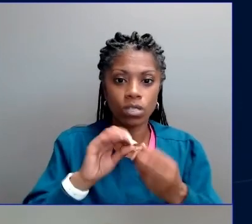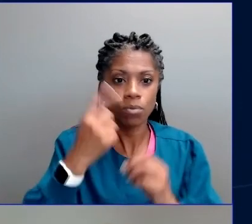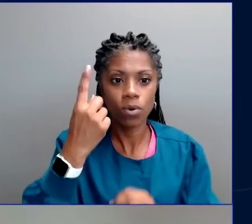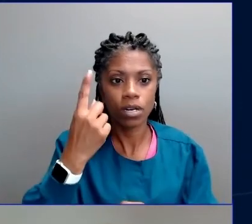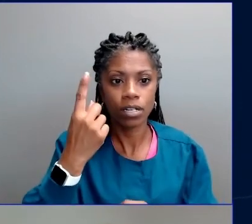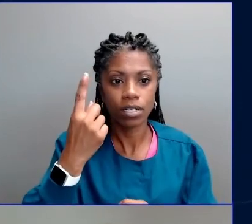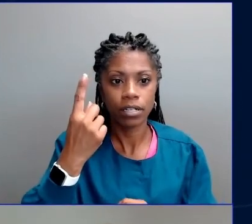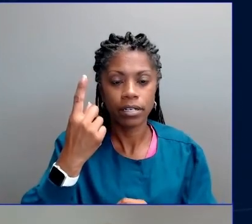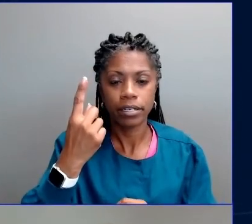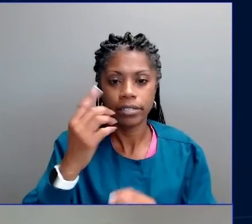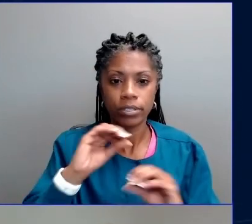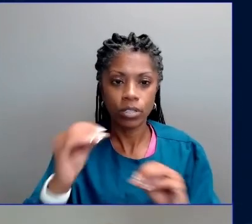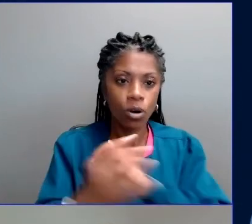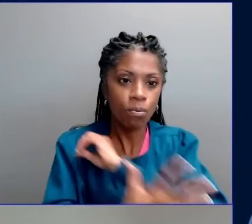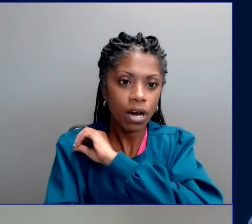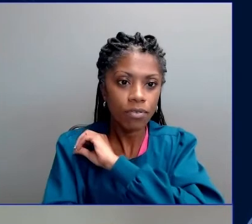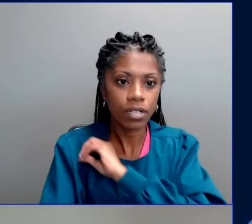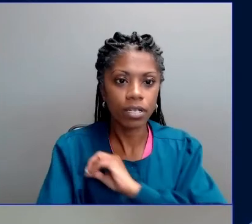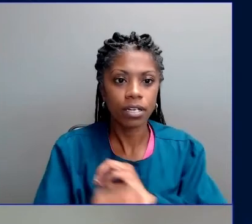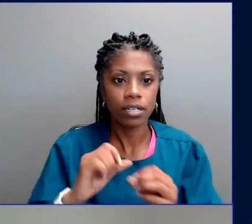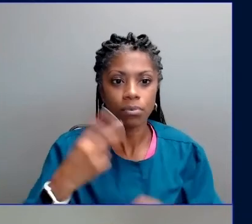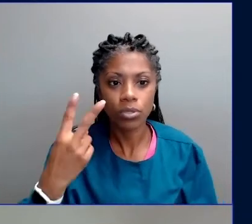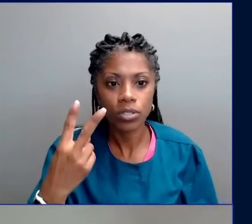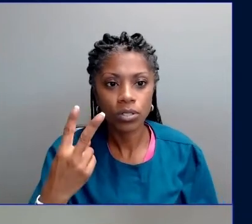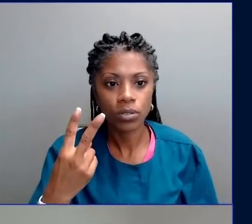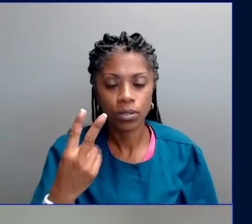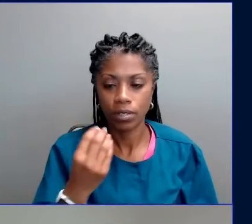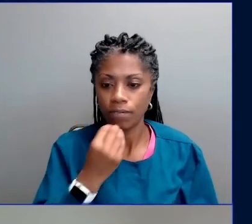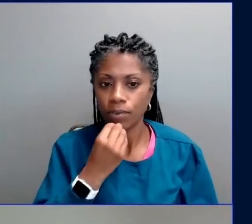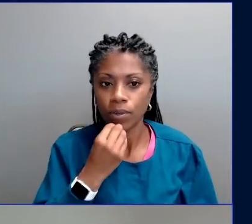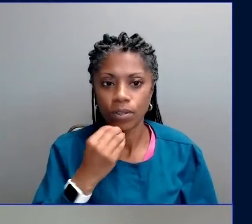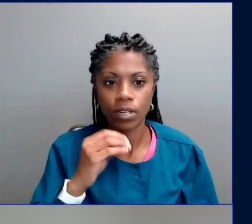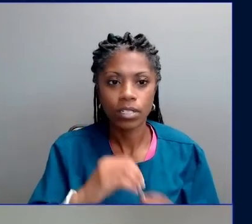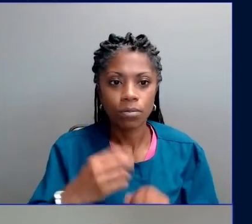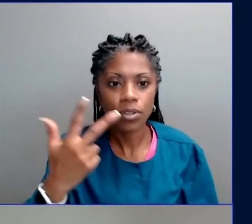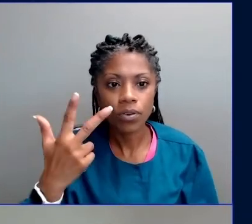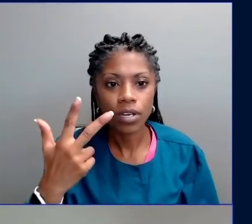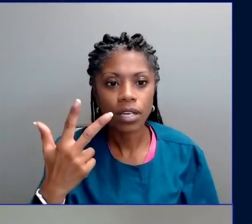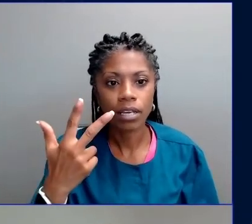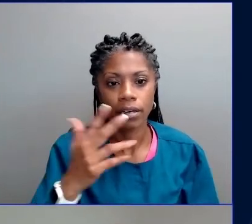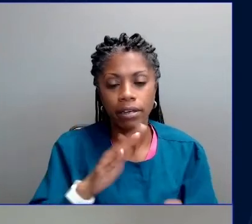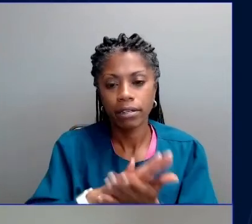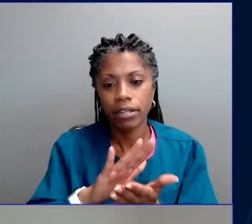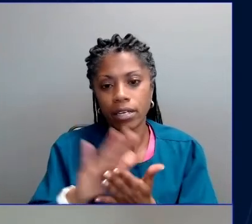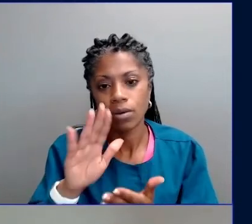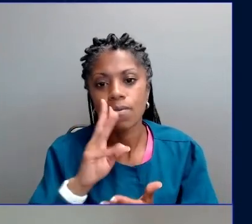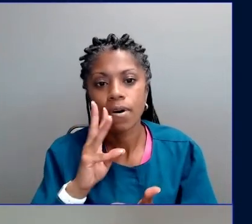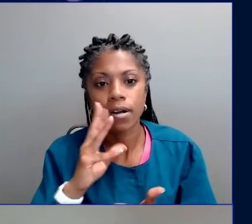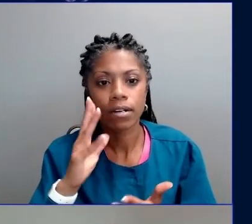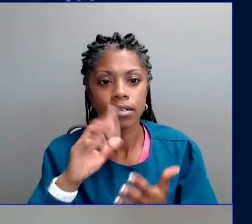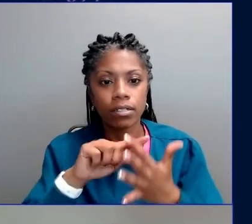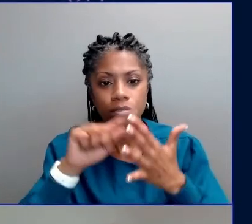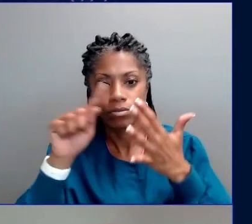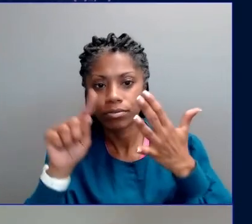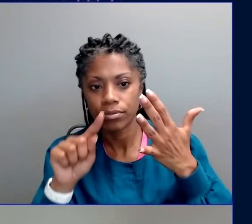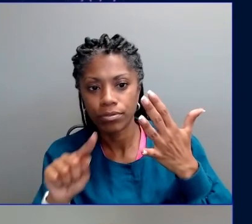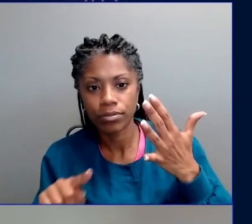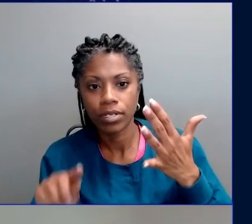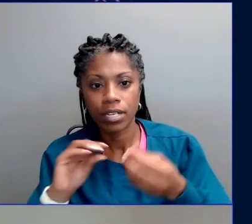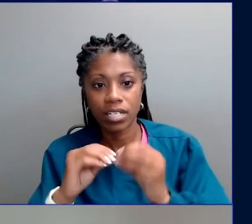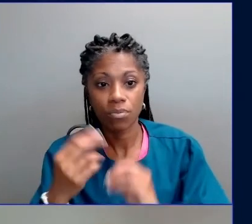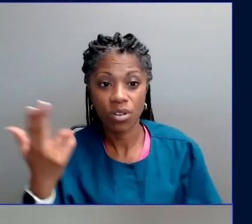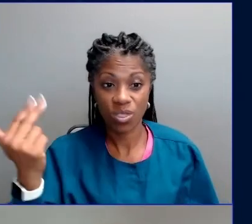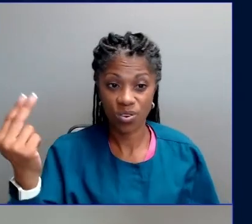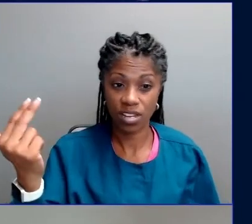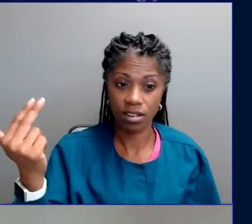Number three, good health, quality education, gender equity, clean water and sanitation. Down at number 13, we have climate action.